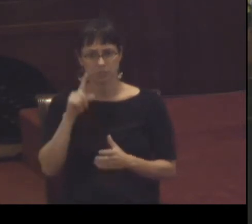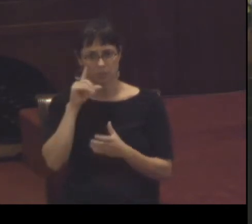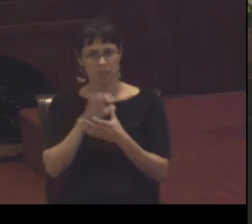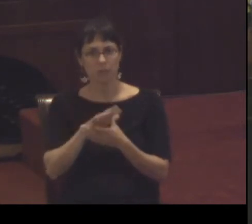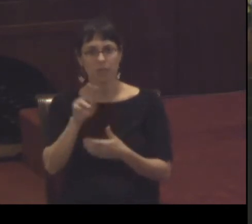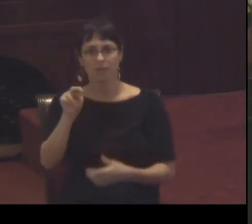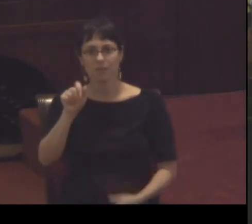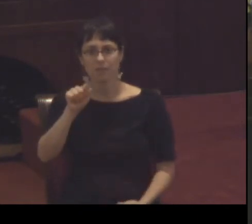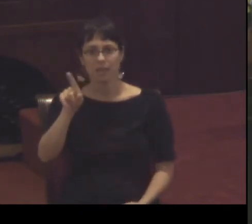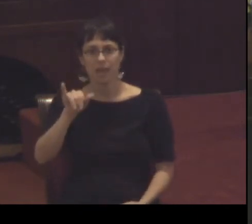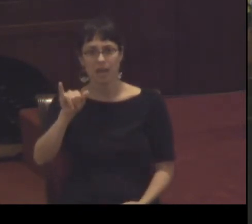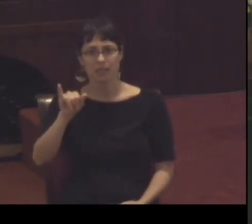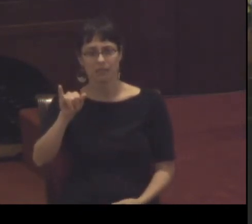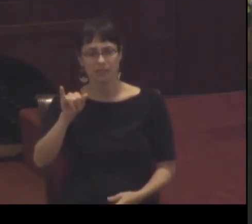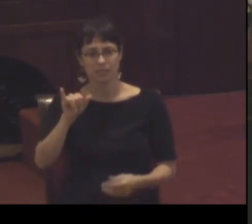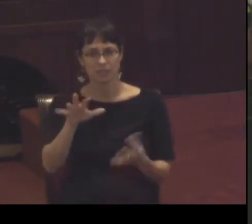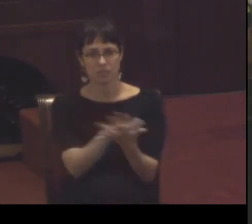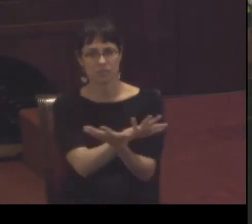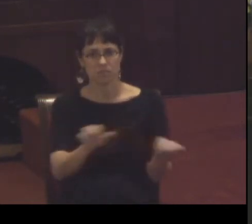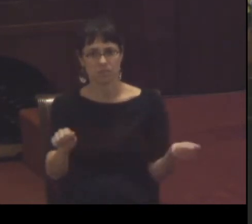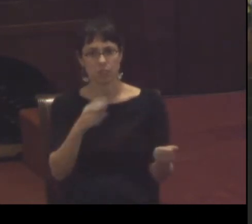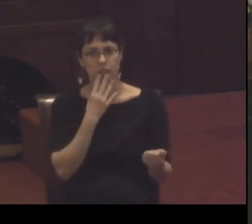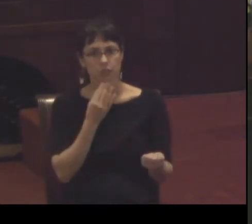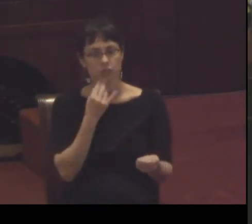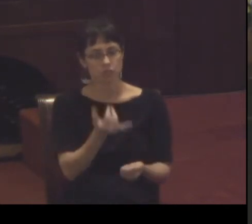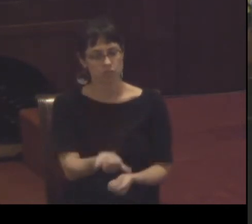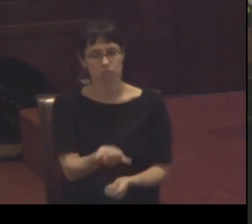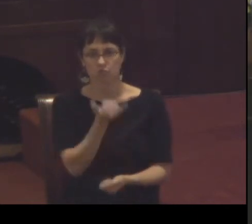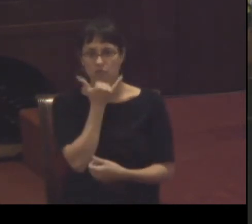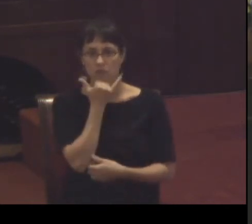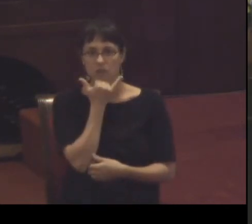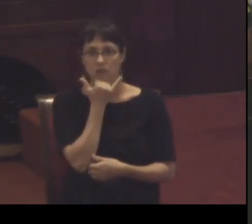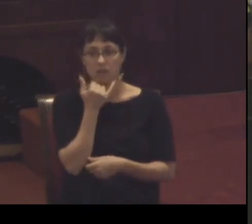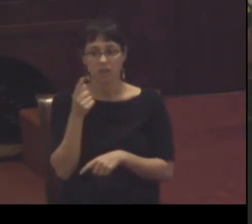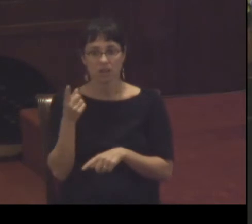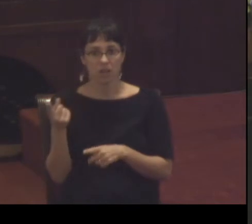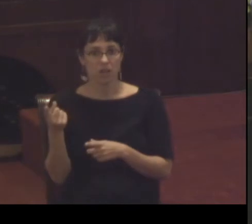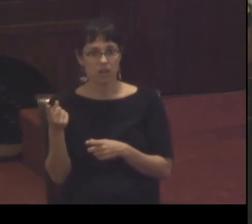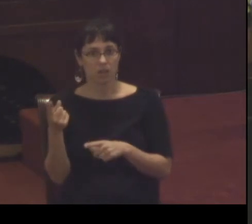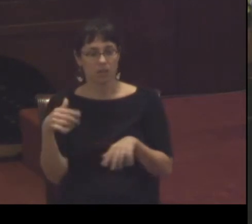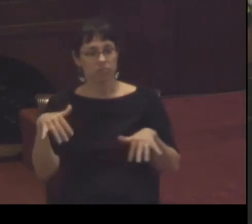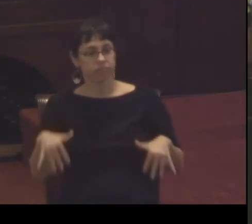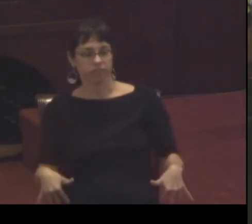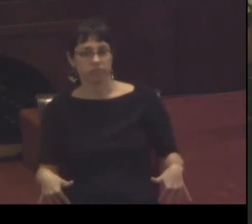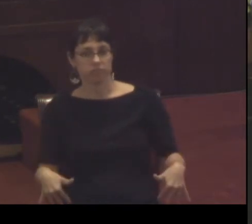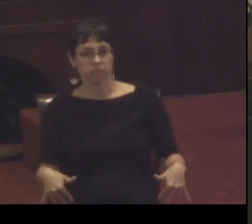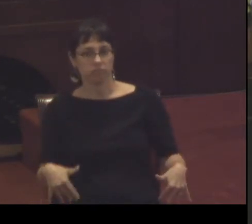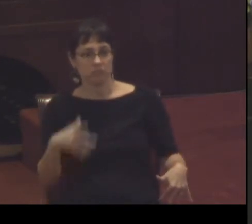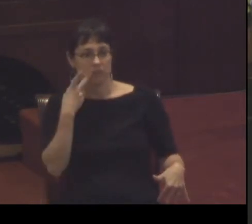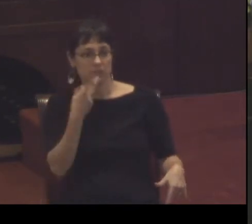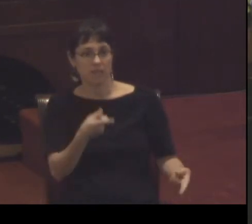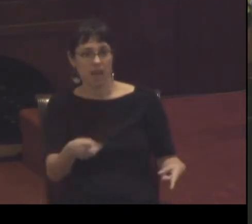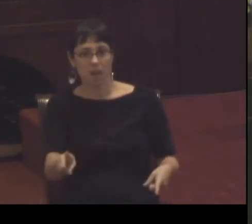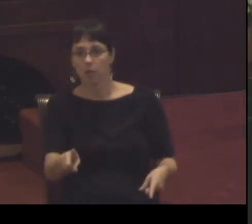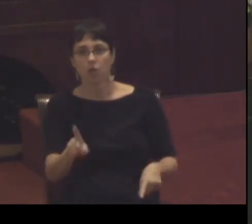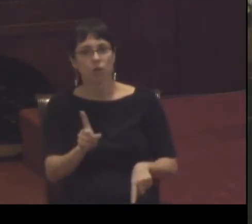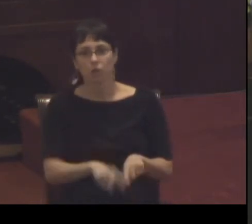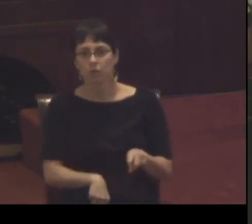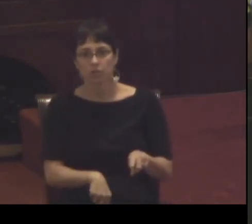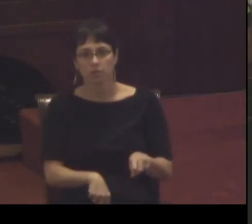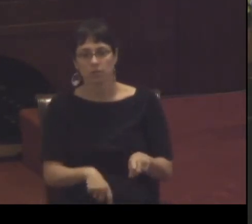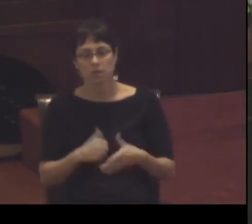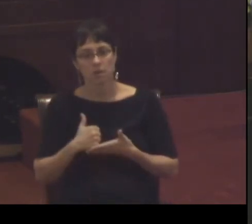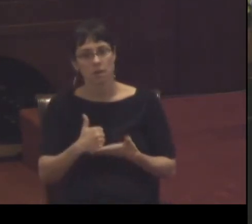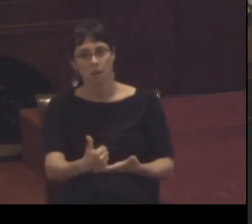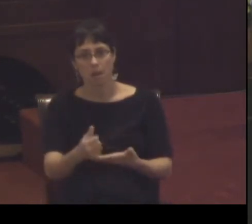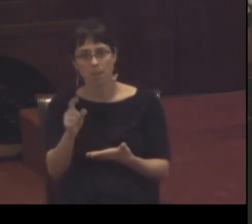doing to the Jews was wrong and they could not stand by as followers of Jesus and let that happen